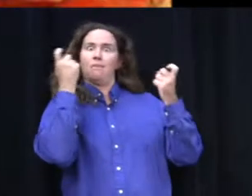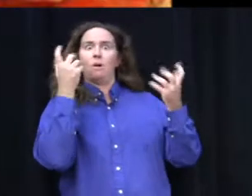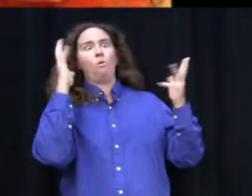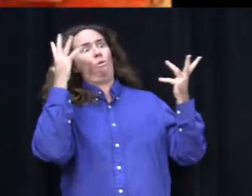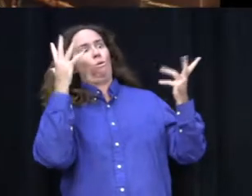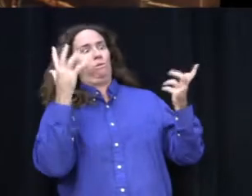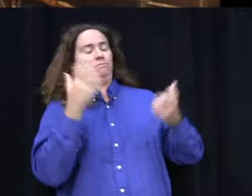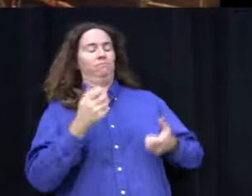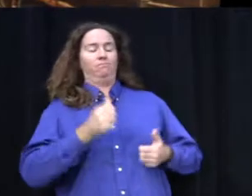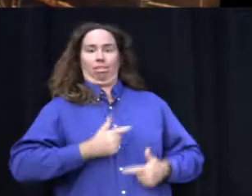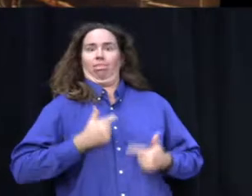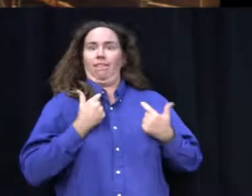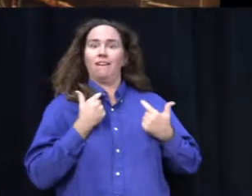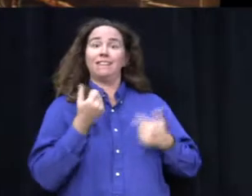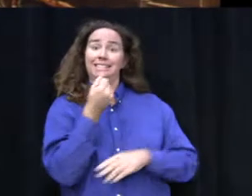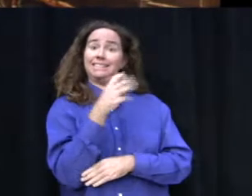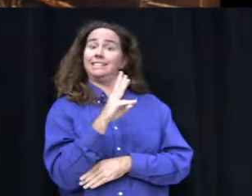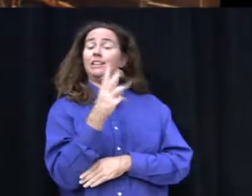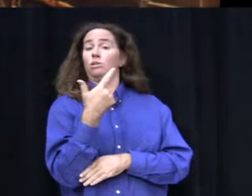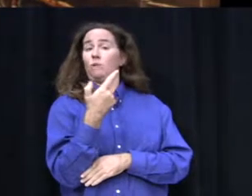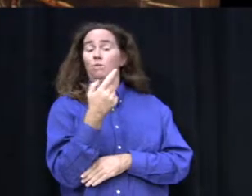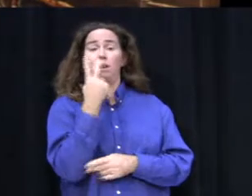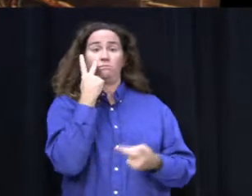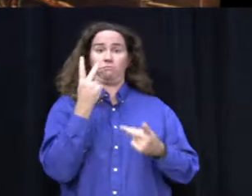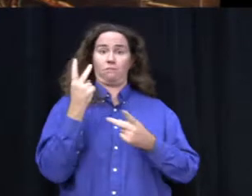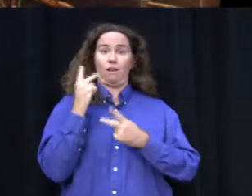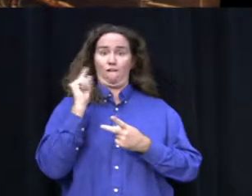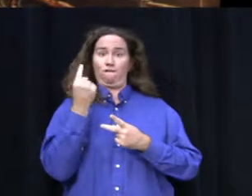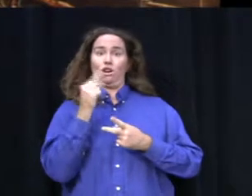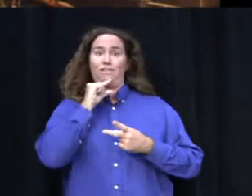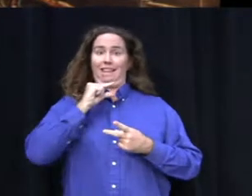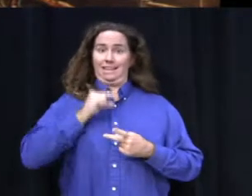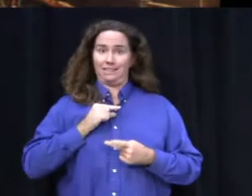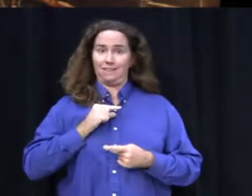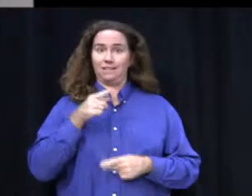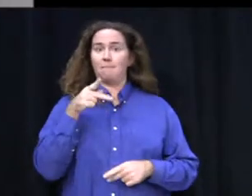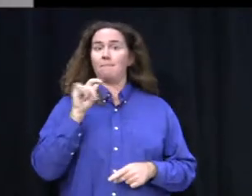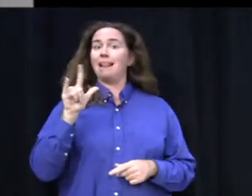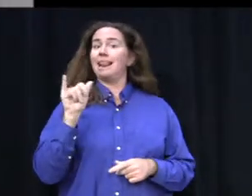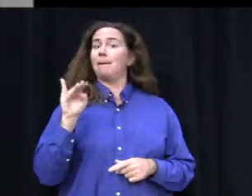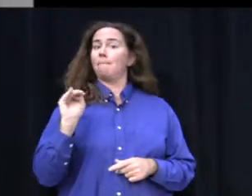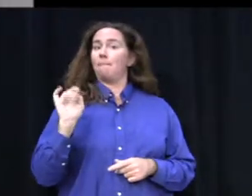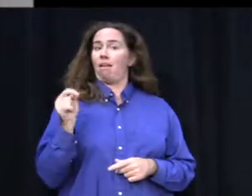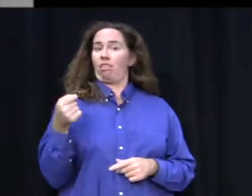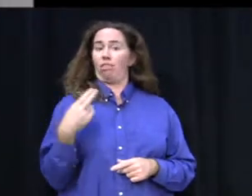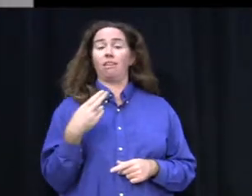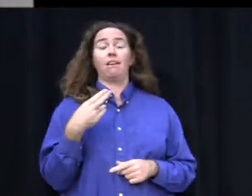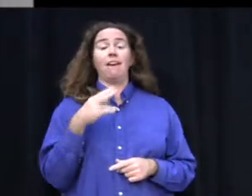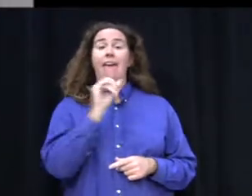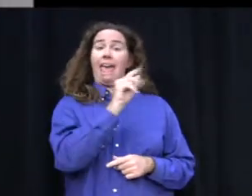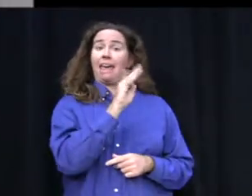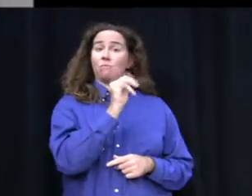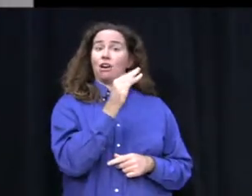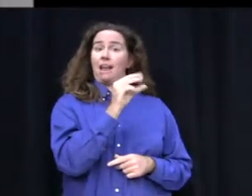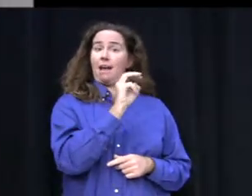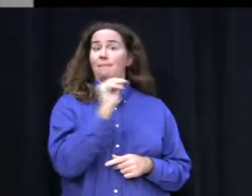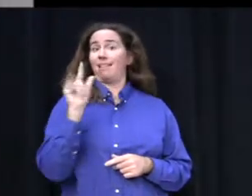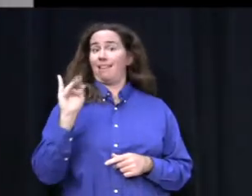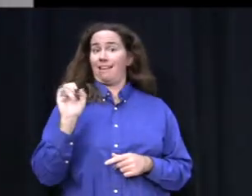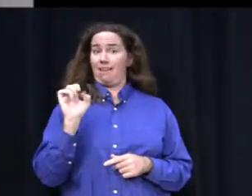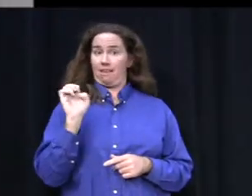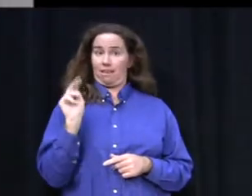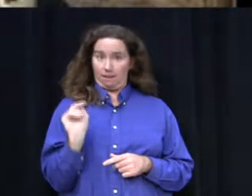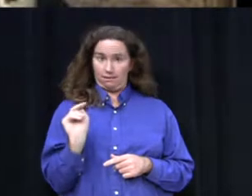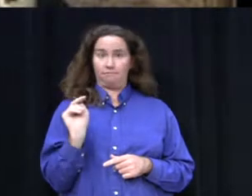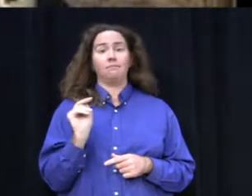That 1621 celebration is remembered as the first Thanksgiving in Plymouth. Abraham Lincoln began the tradition of an annual